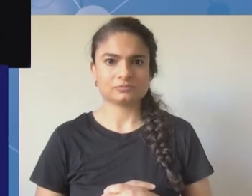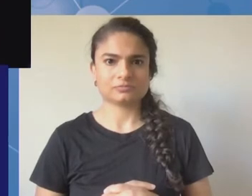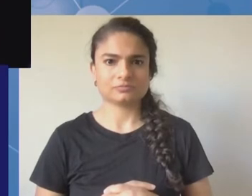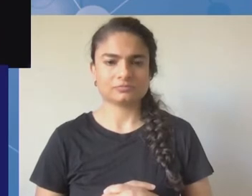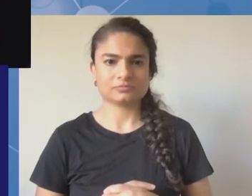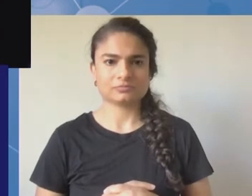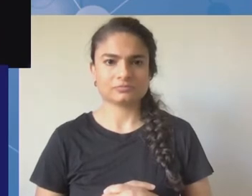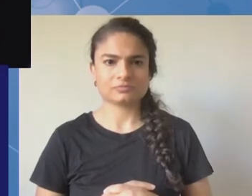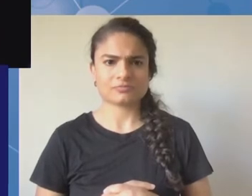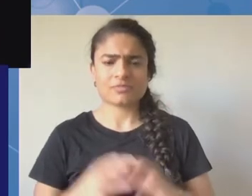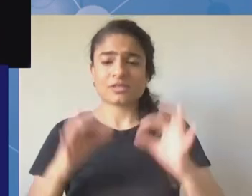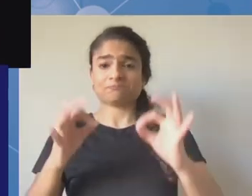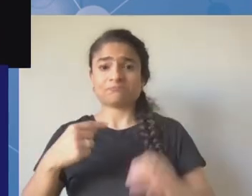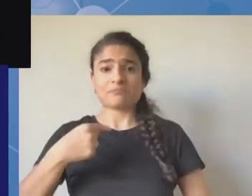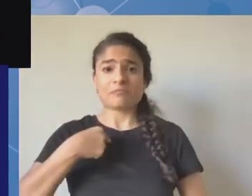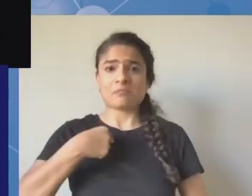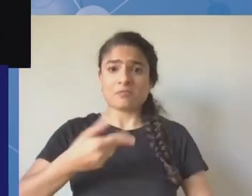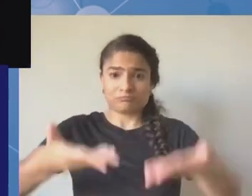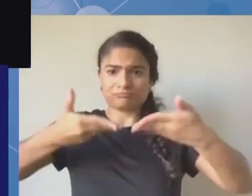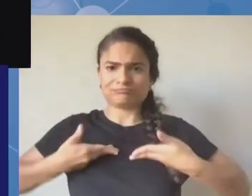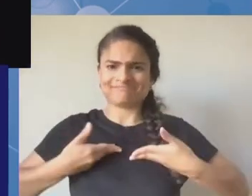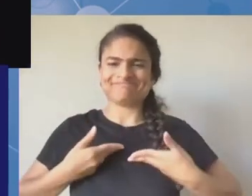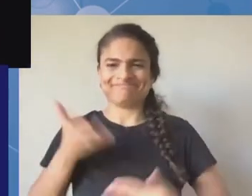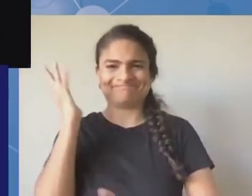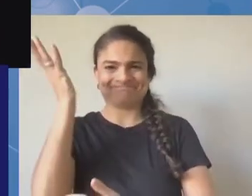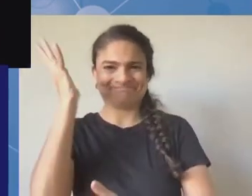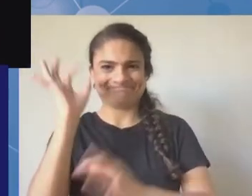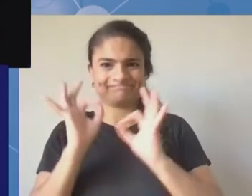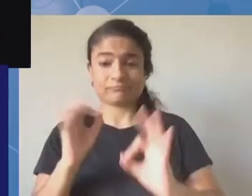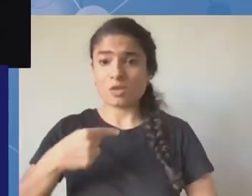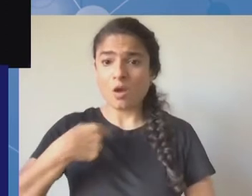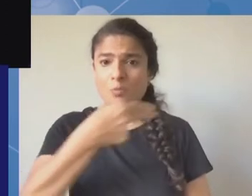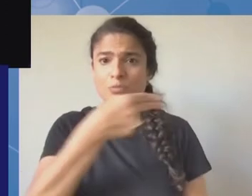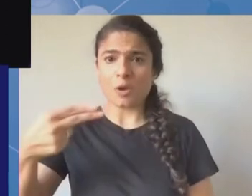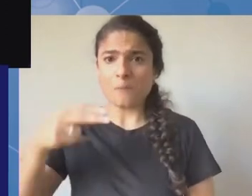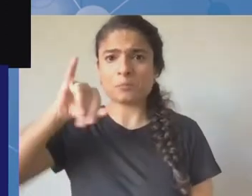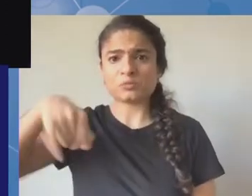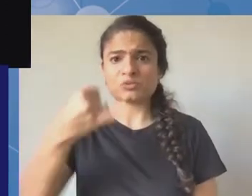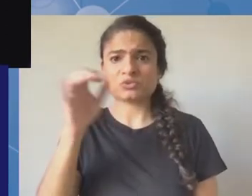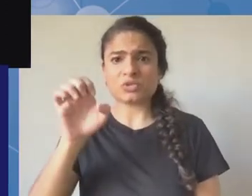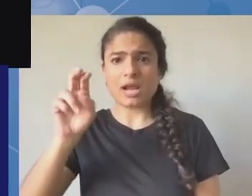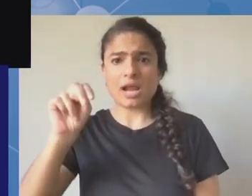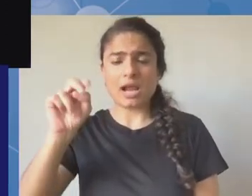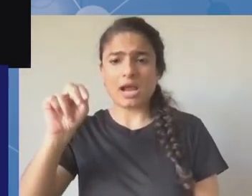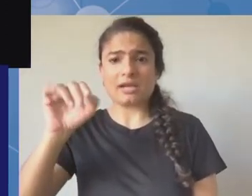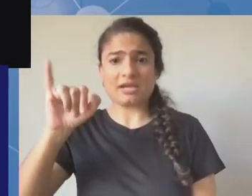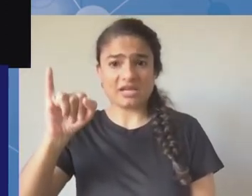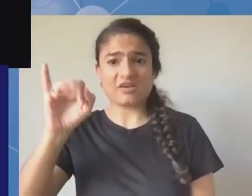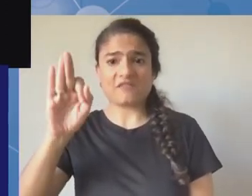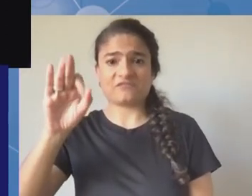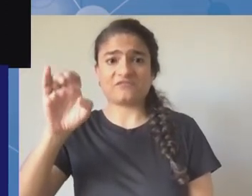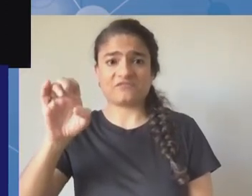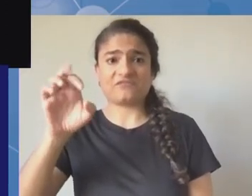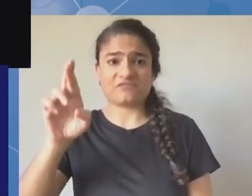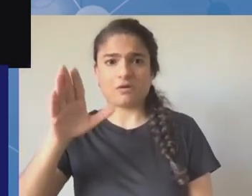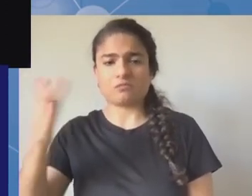to express appreciation and also admiration for all the stakeholders all the community members all